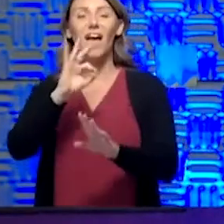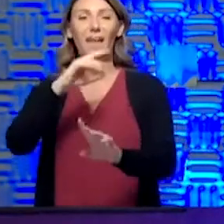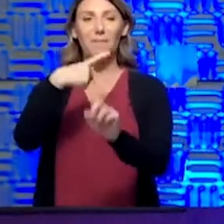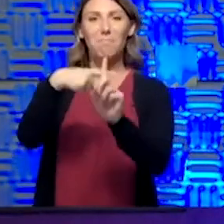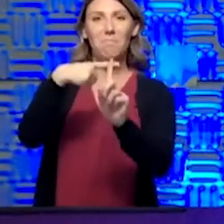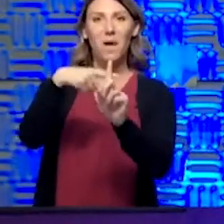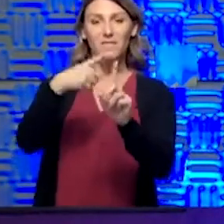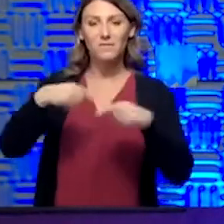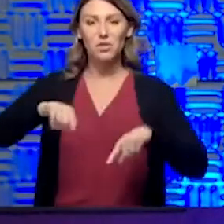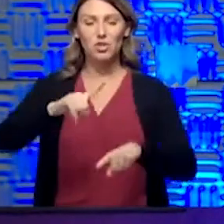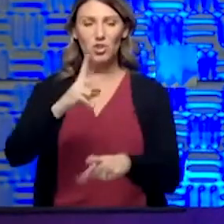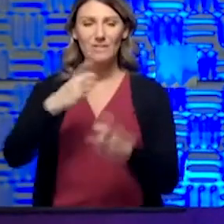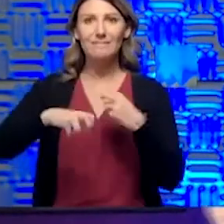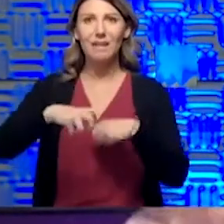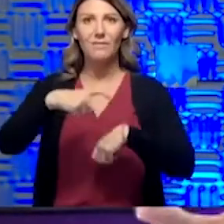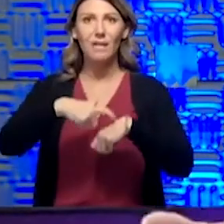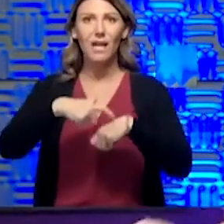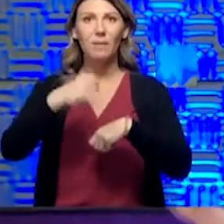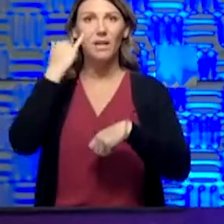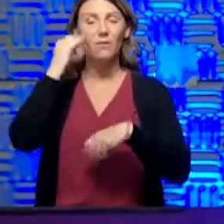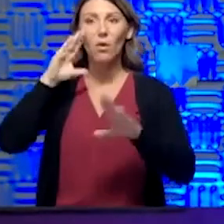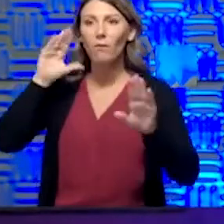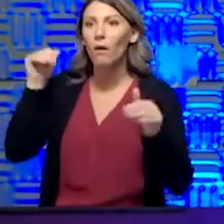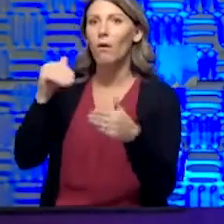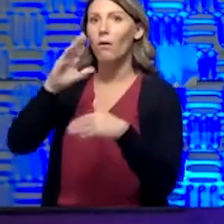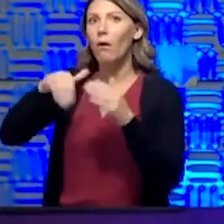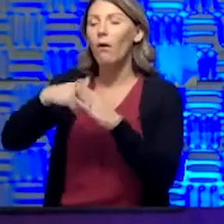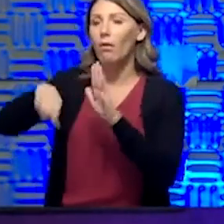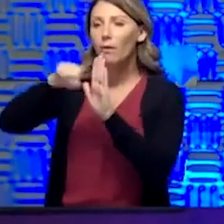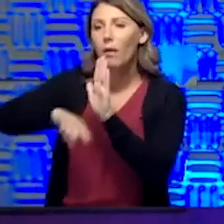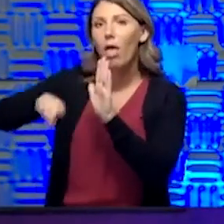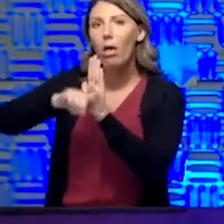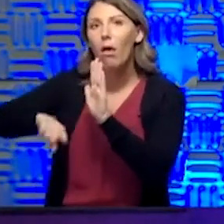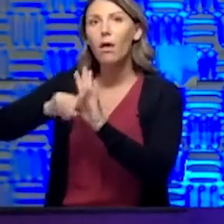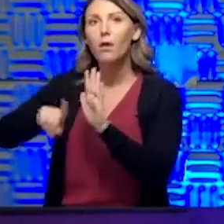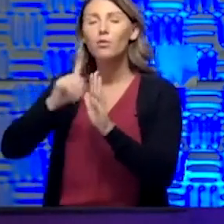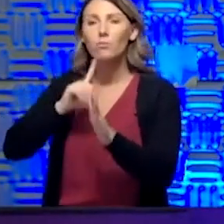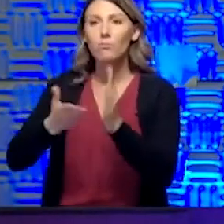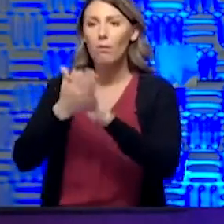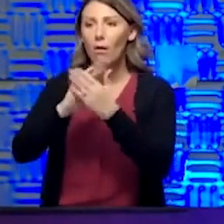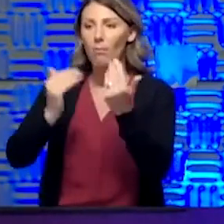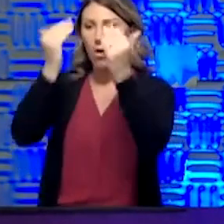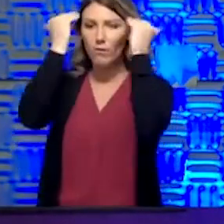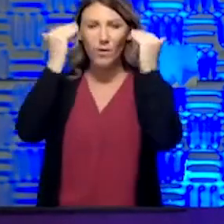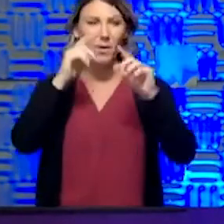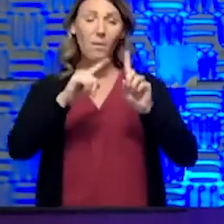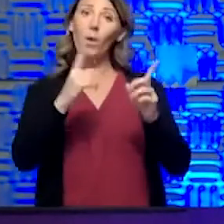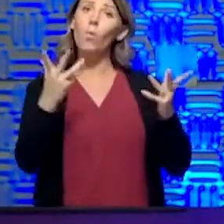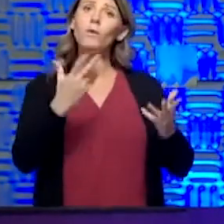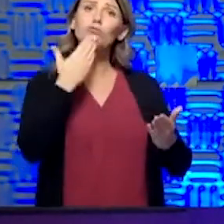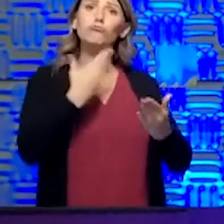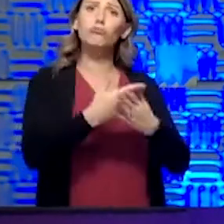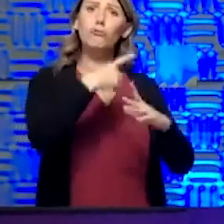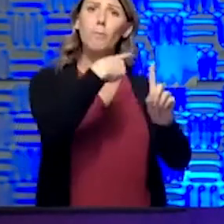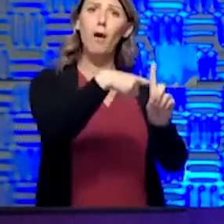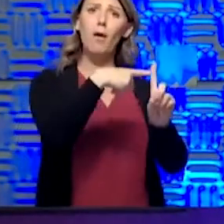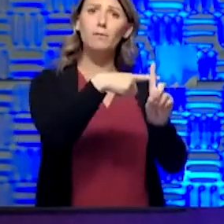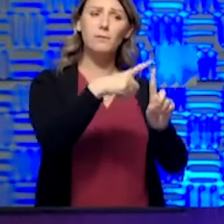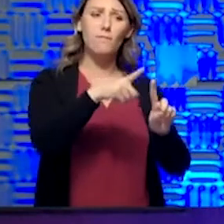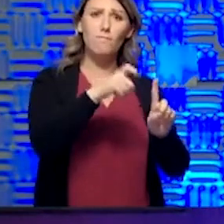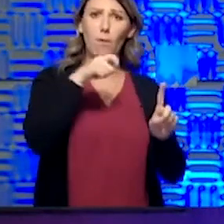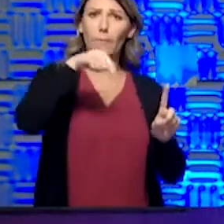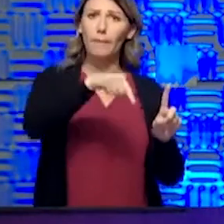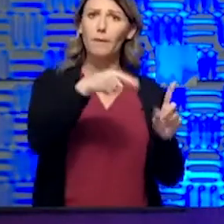times, right? If you just look at all the bad things, you just get overwhelmed. But you say, what are the good things that are going to come out of this? Well,